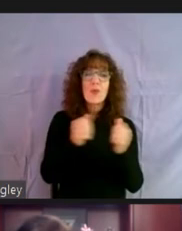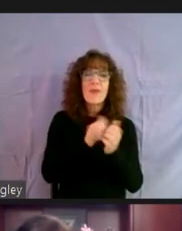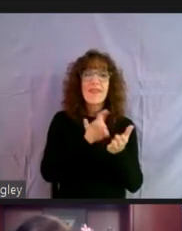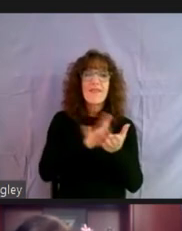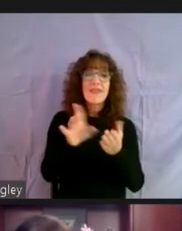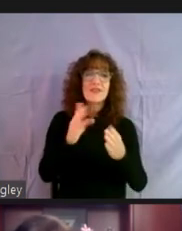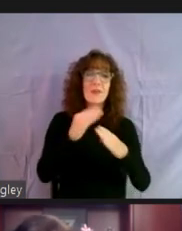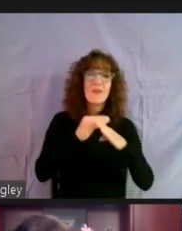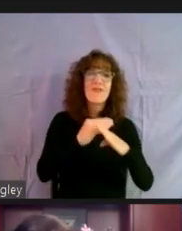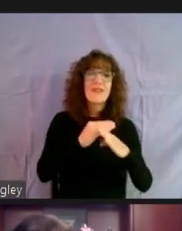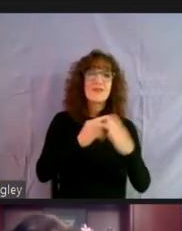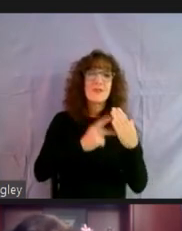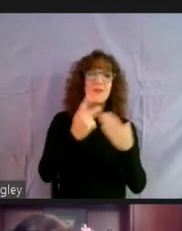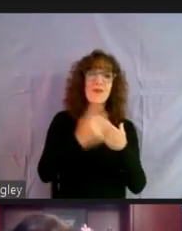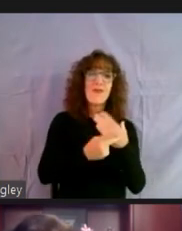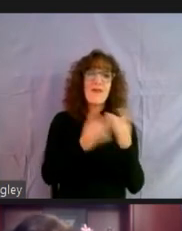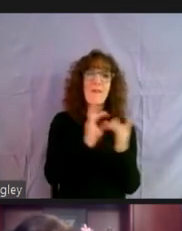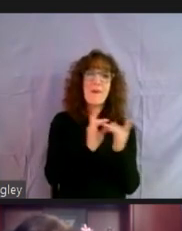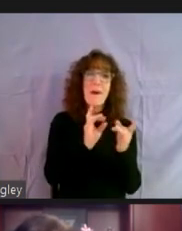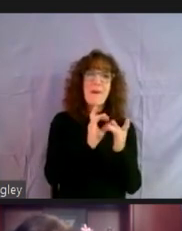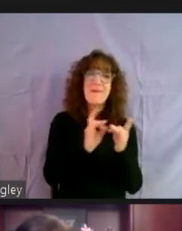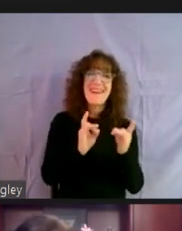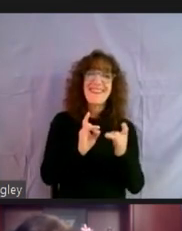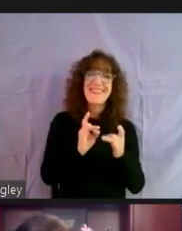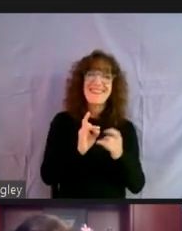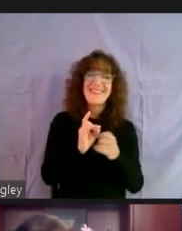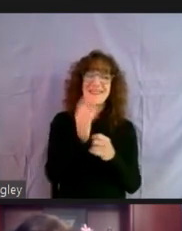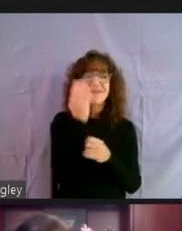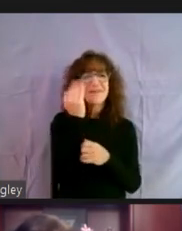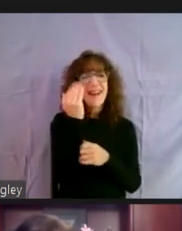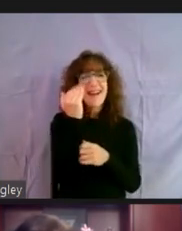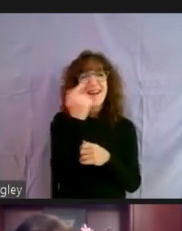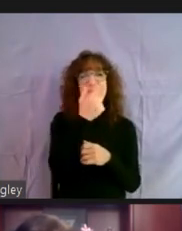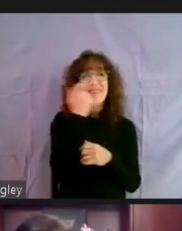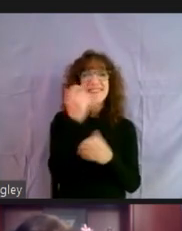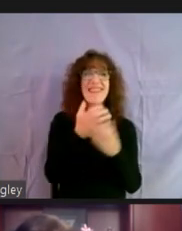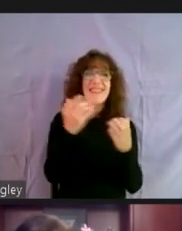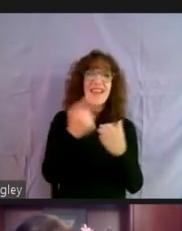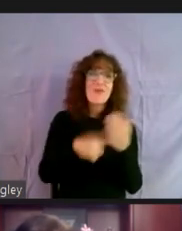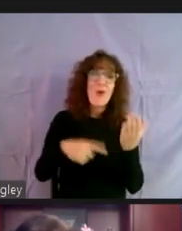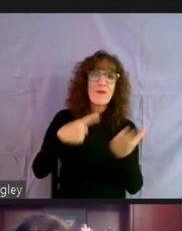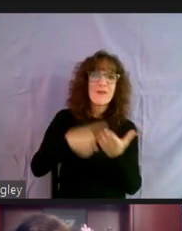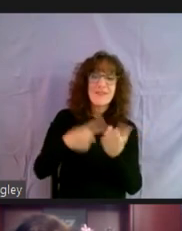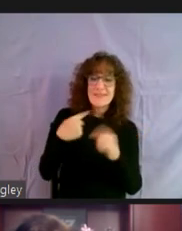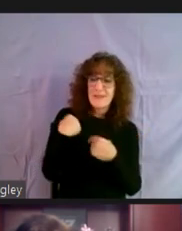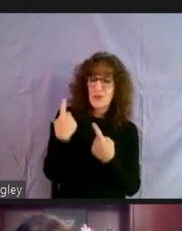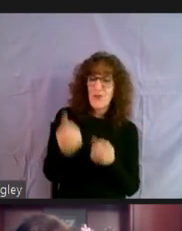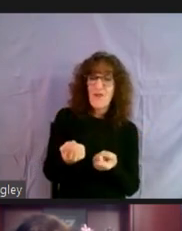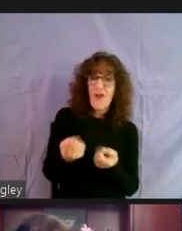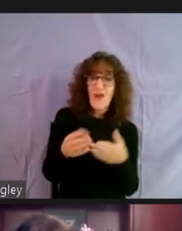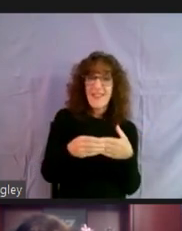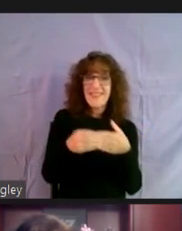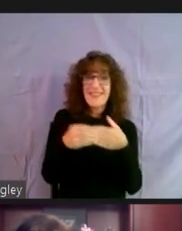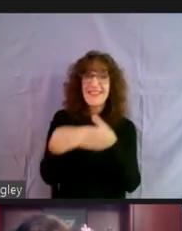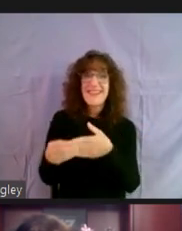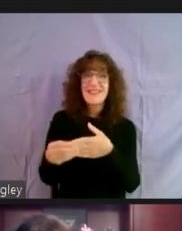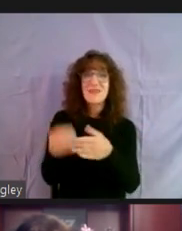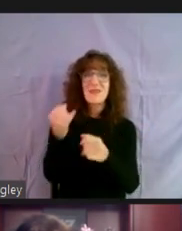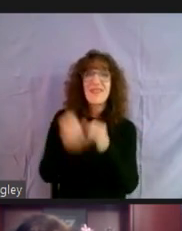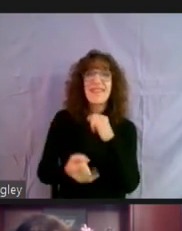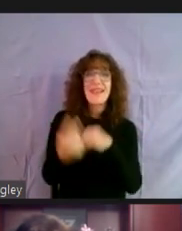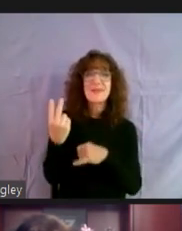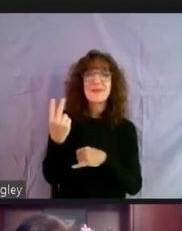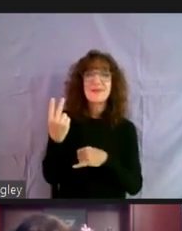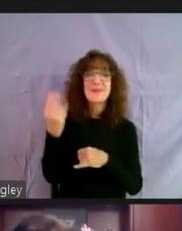prevention program comment, because, um, um, a lot of what we've talked about so far is going to lead into the last two